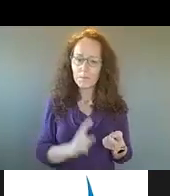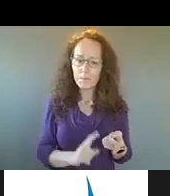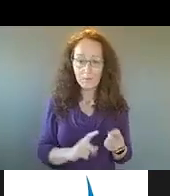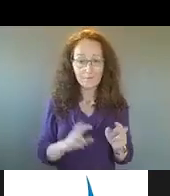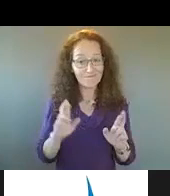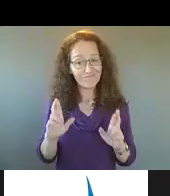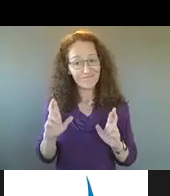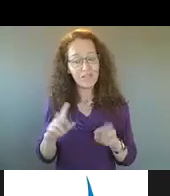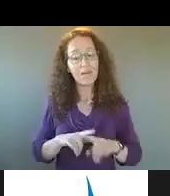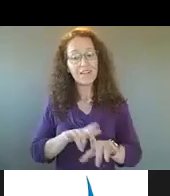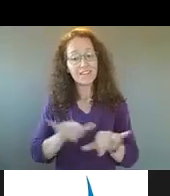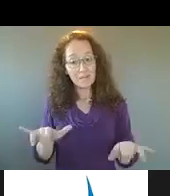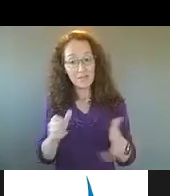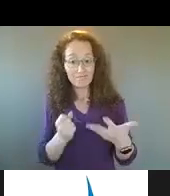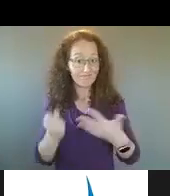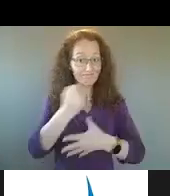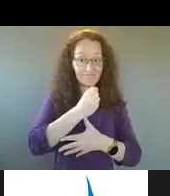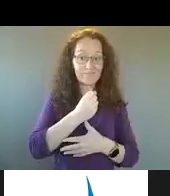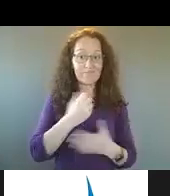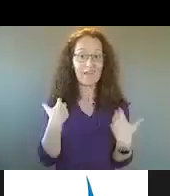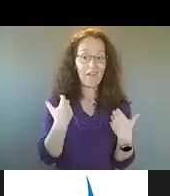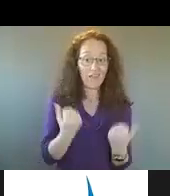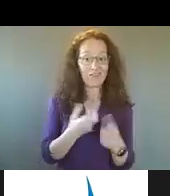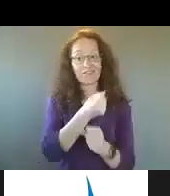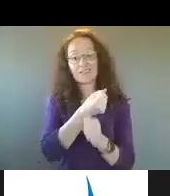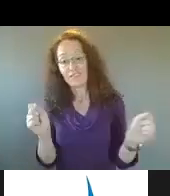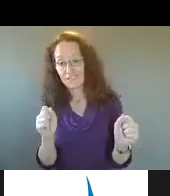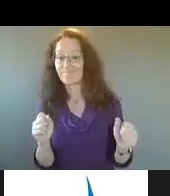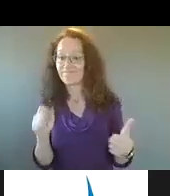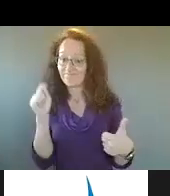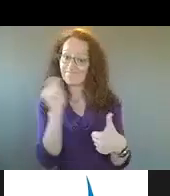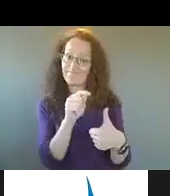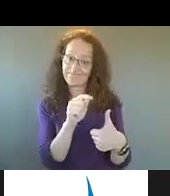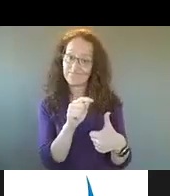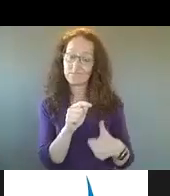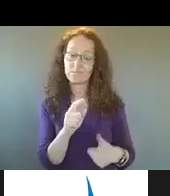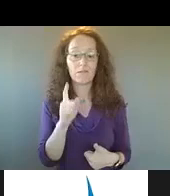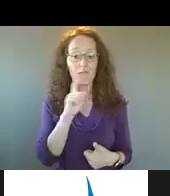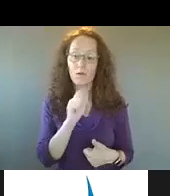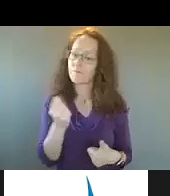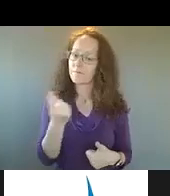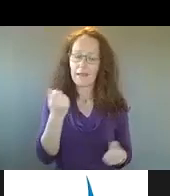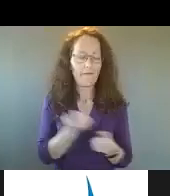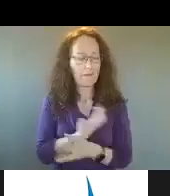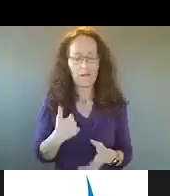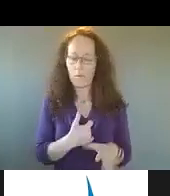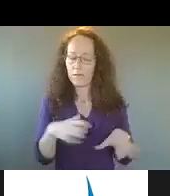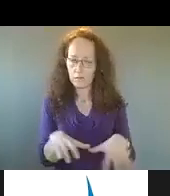putting, um, everyone's health and safety, um, as the primary focus of everything that we do.